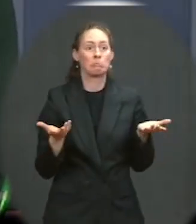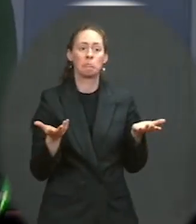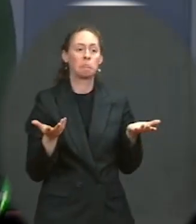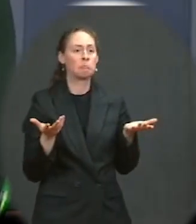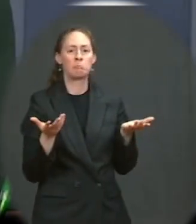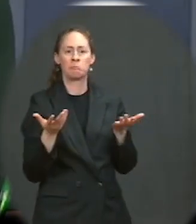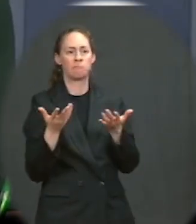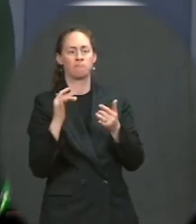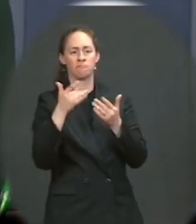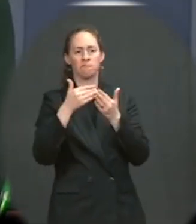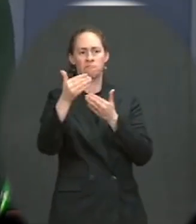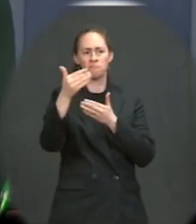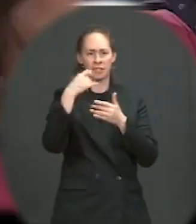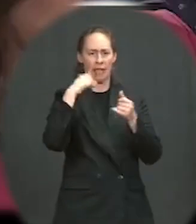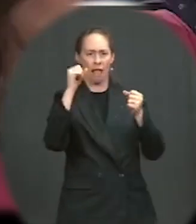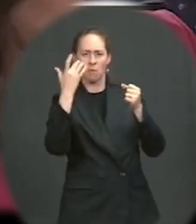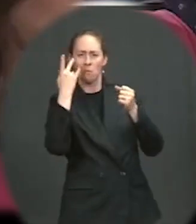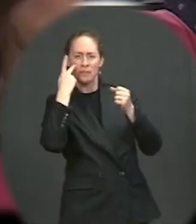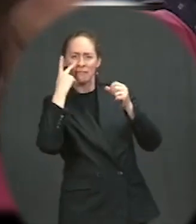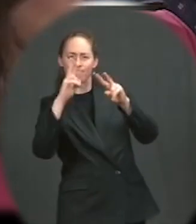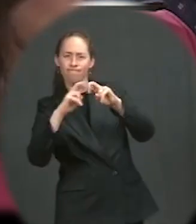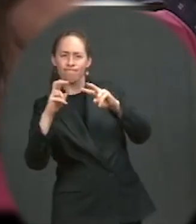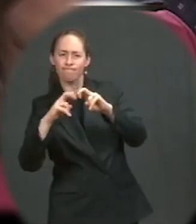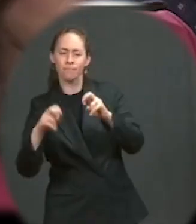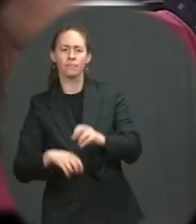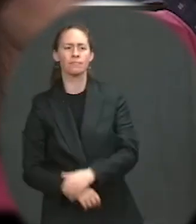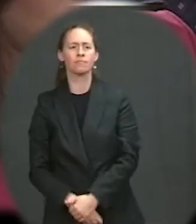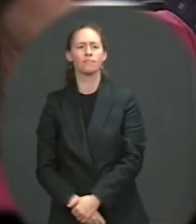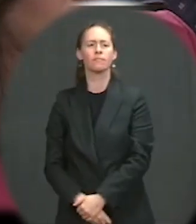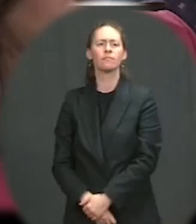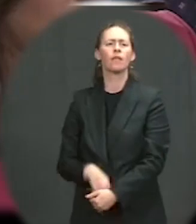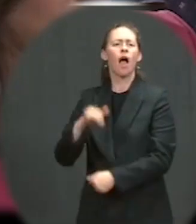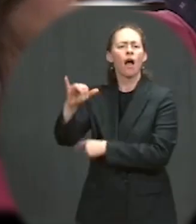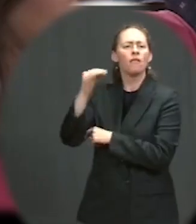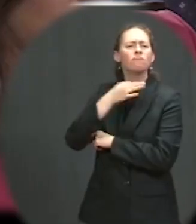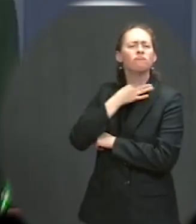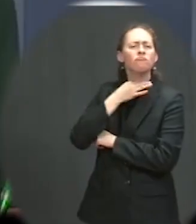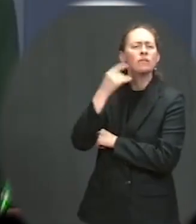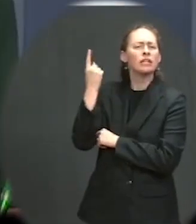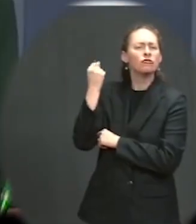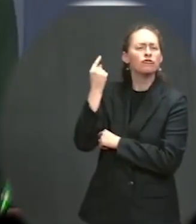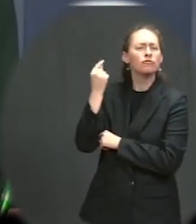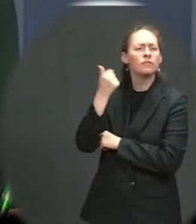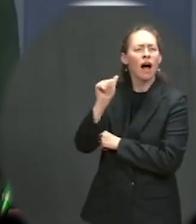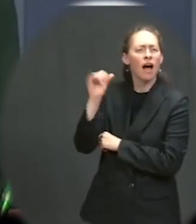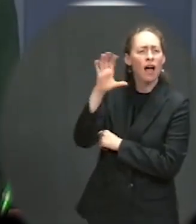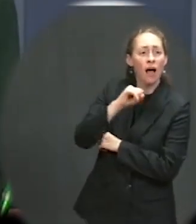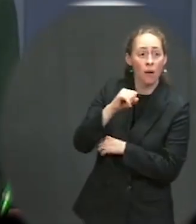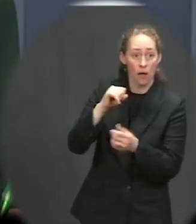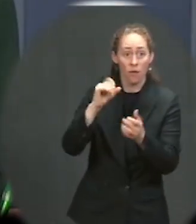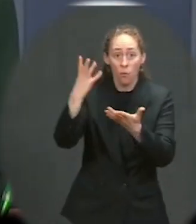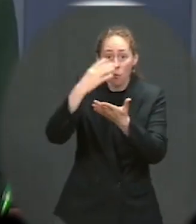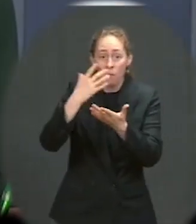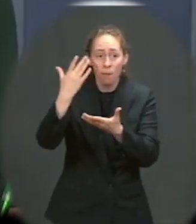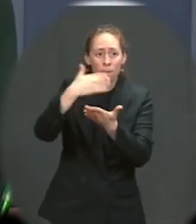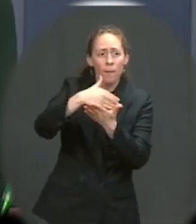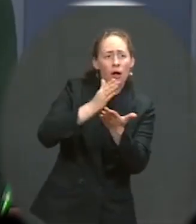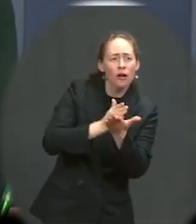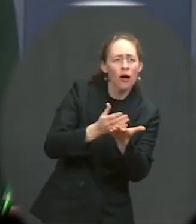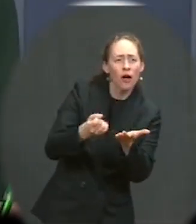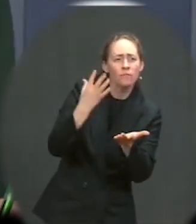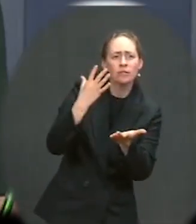-year assessment. Sort of in the next year, then, is there any sort of estimate there? Beyond our budget? I don't have anything more beyond our budget.